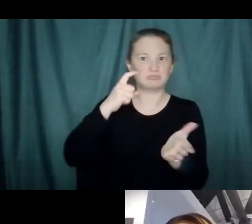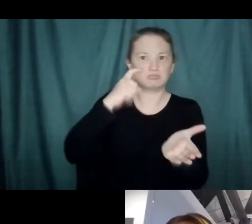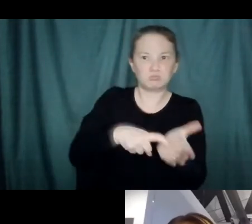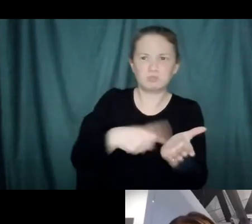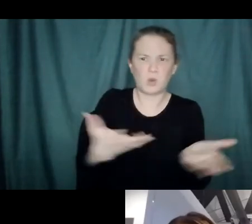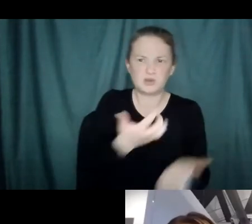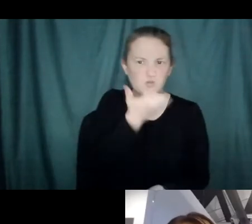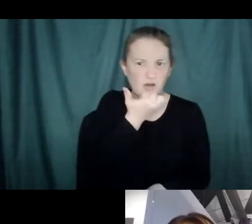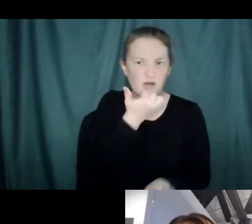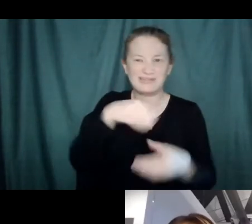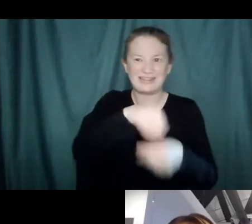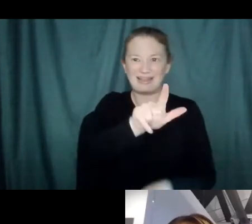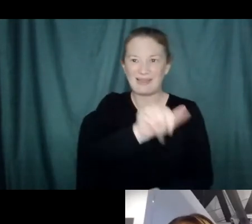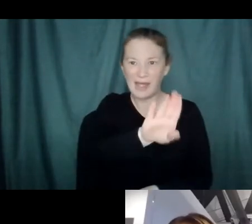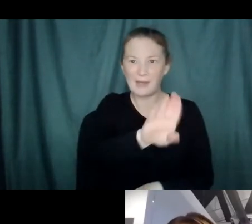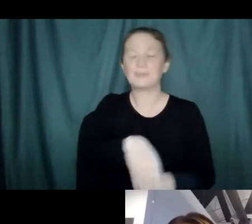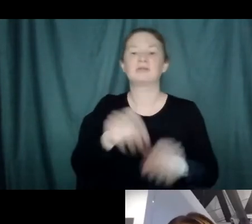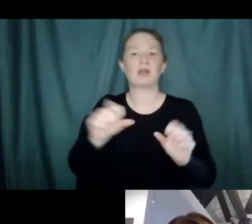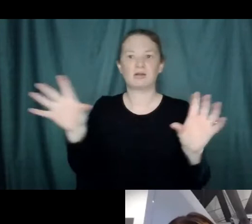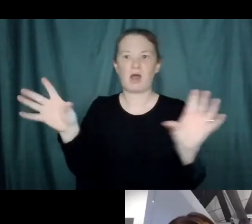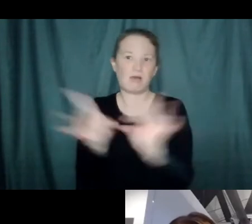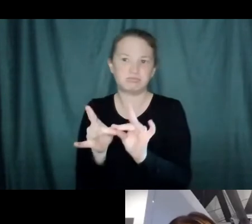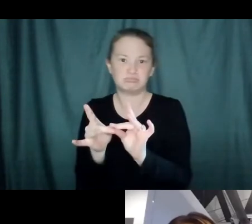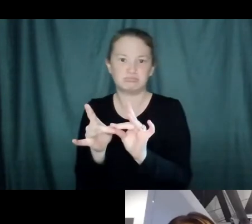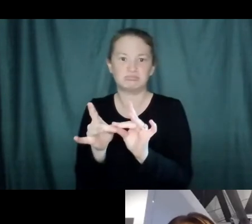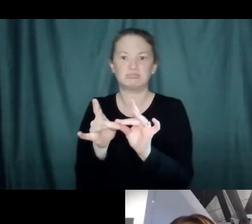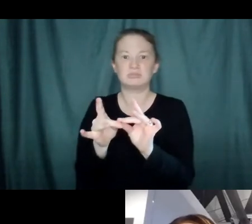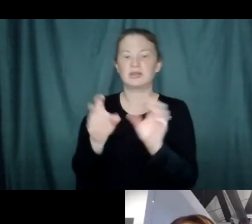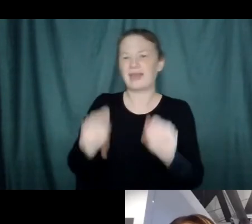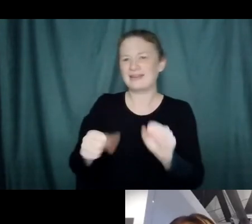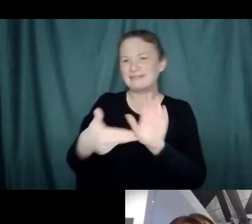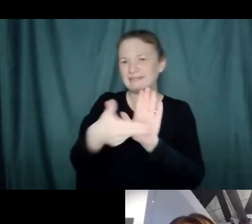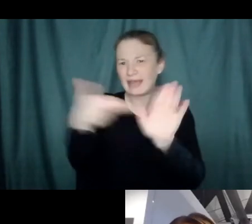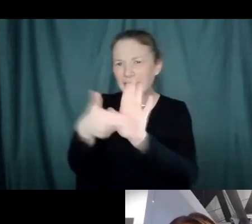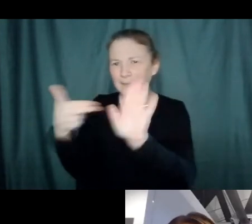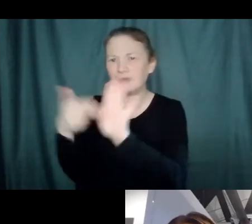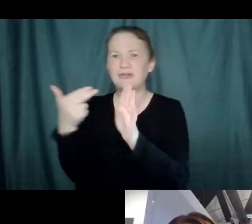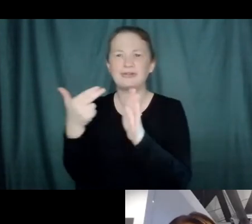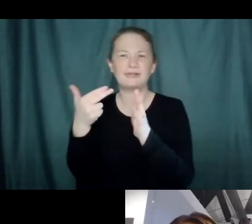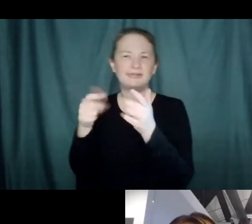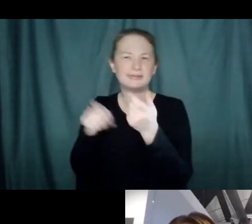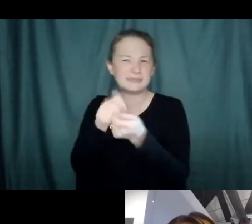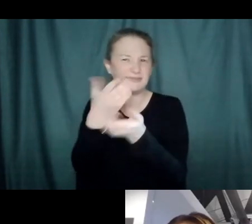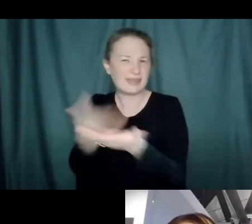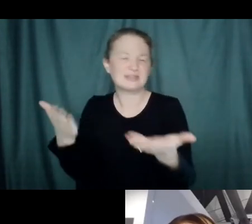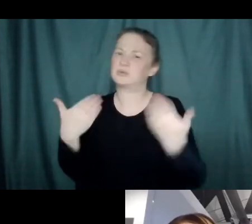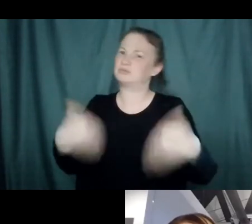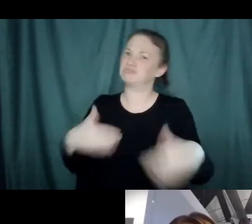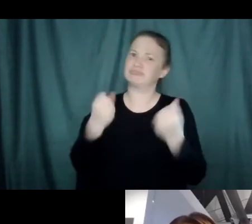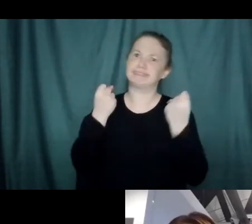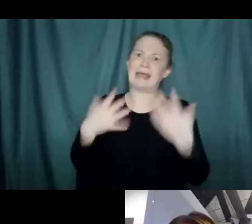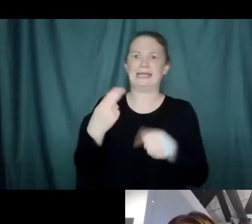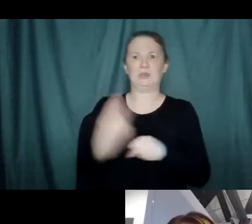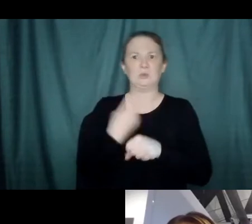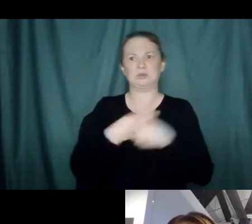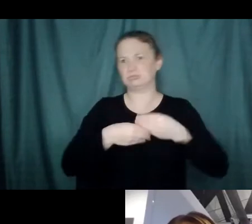We can bind it to other things and be able to fluorescently label certain things. There's a broad use for antibodies and it's kind about how you want